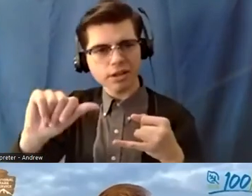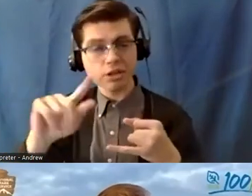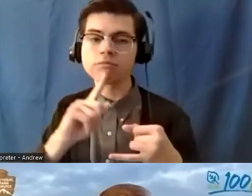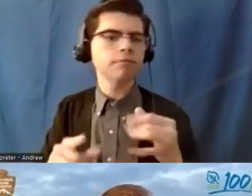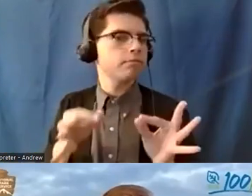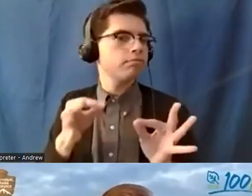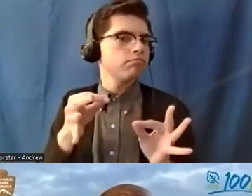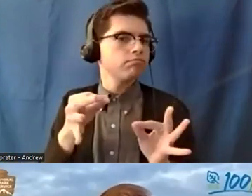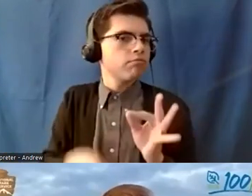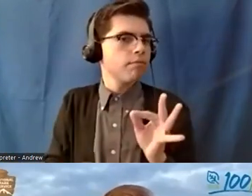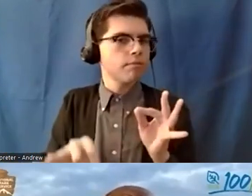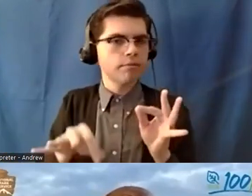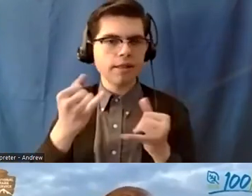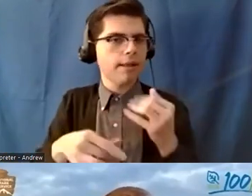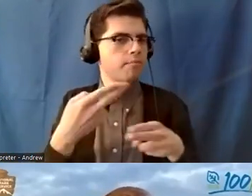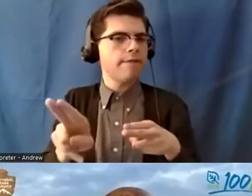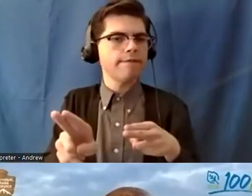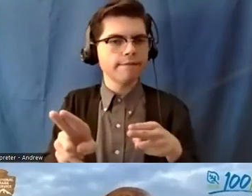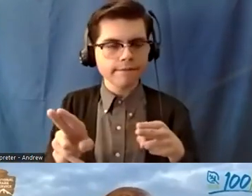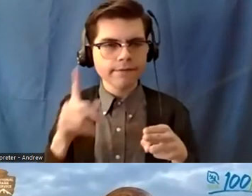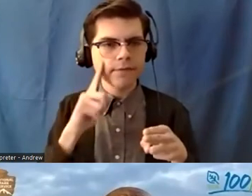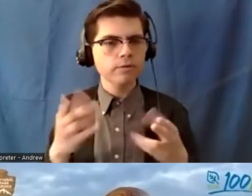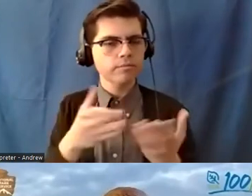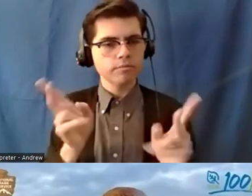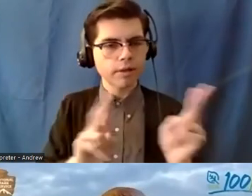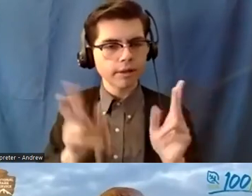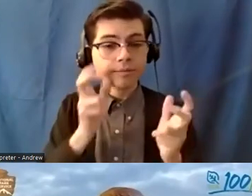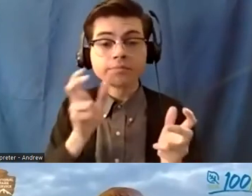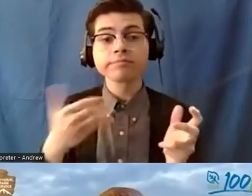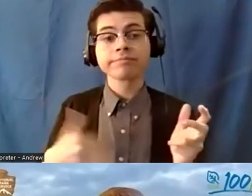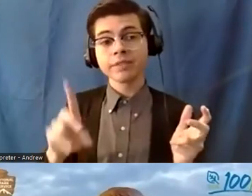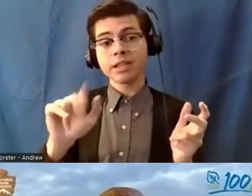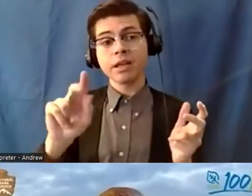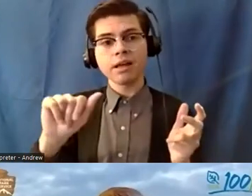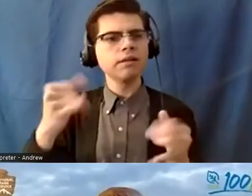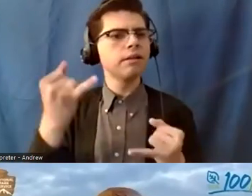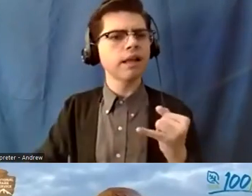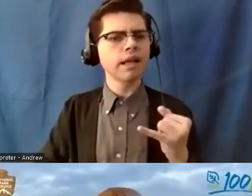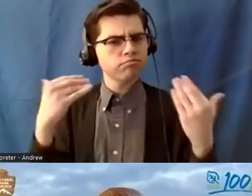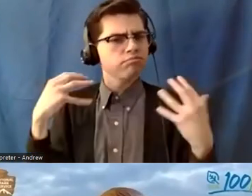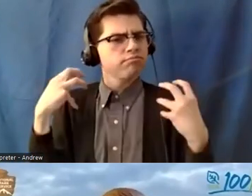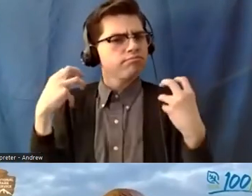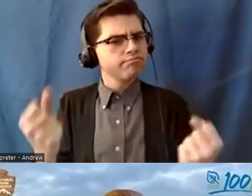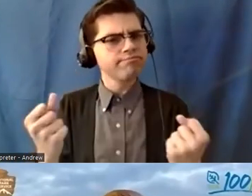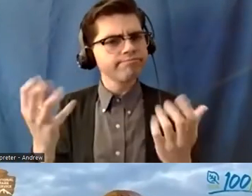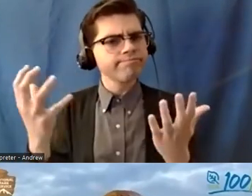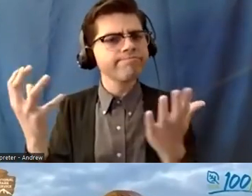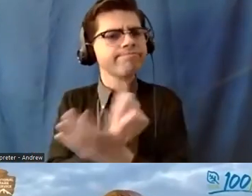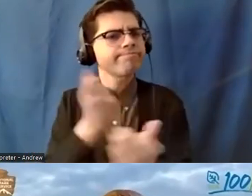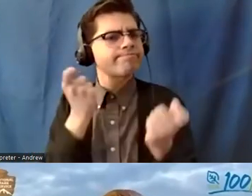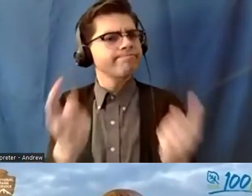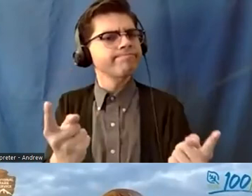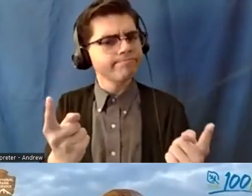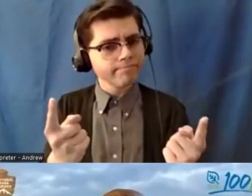final message for our audience today final message is be bold take a chance take one